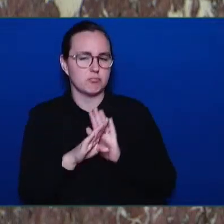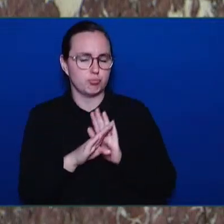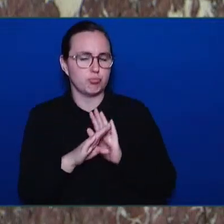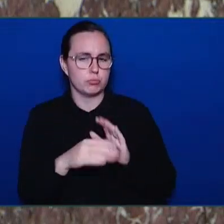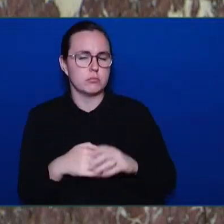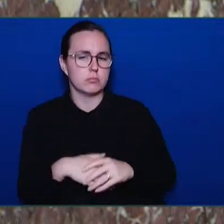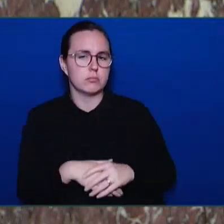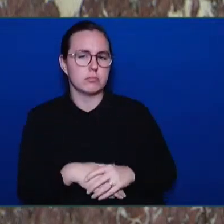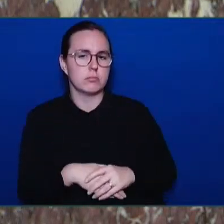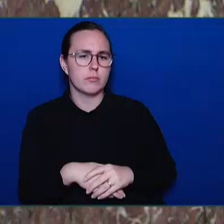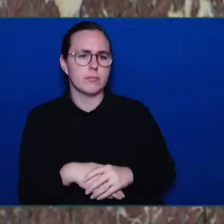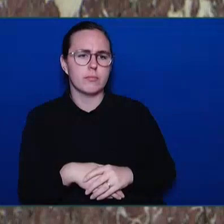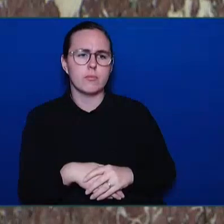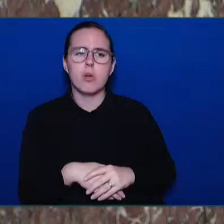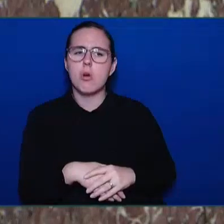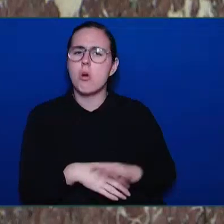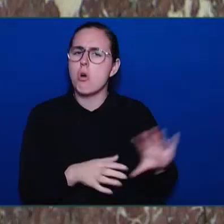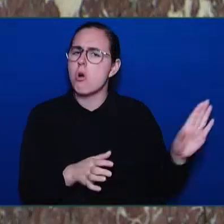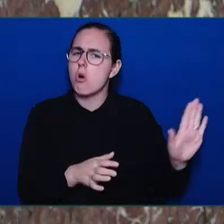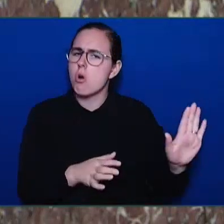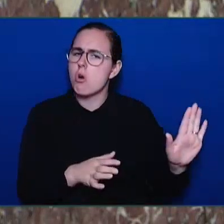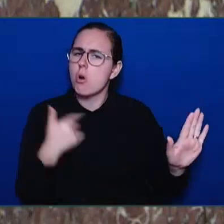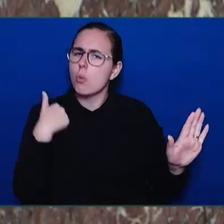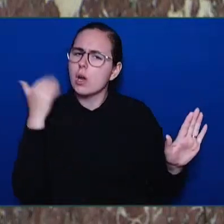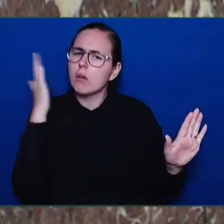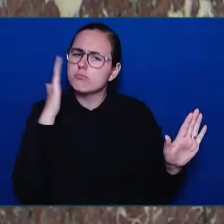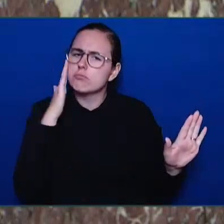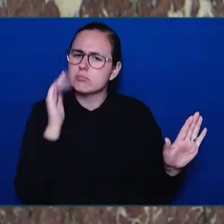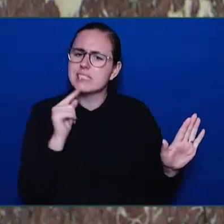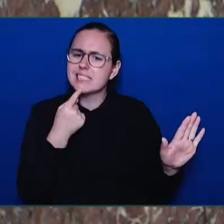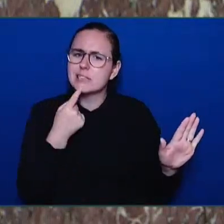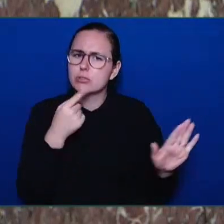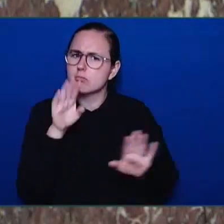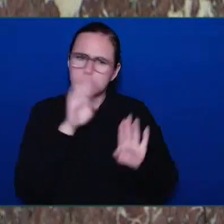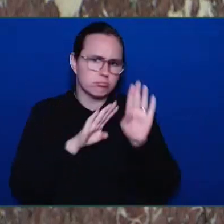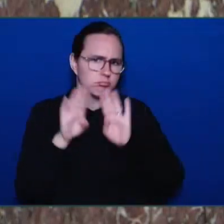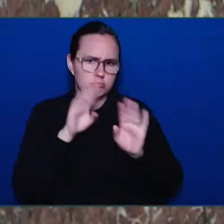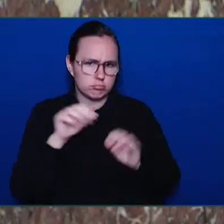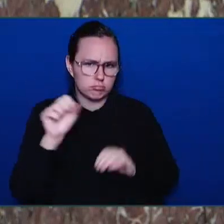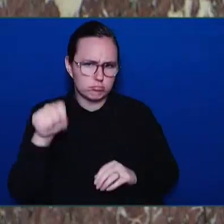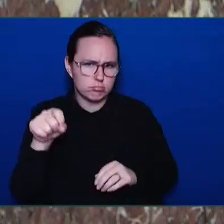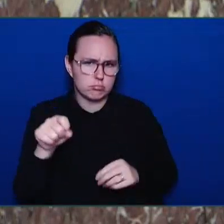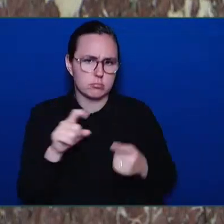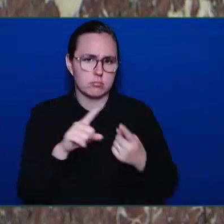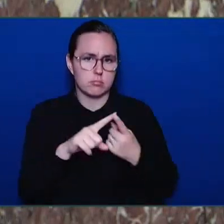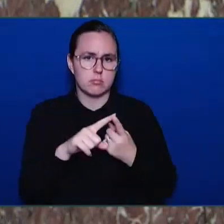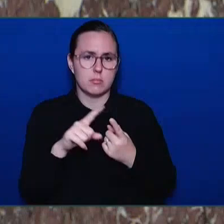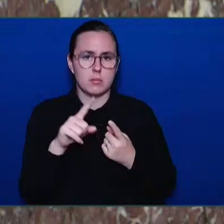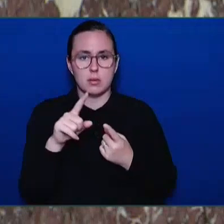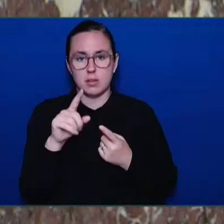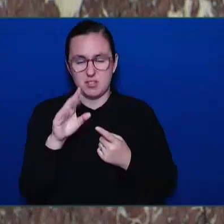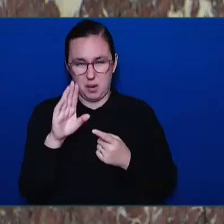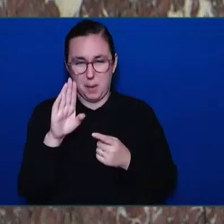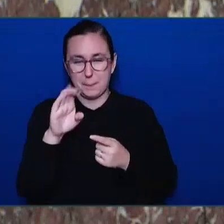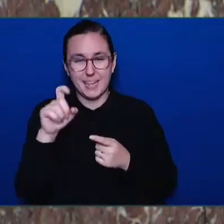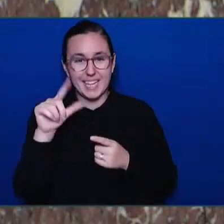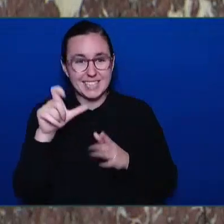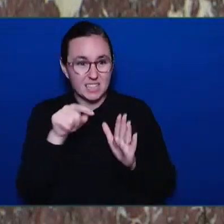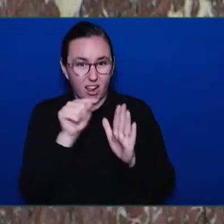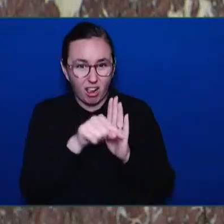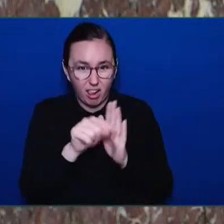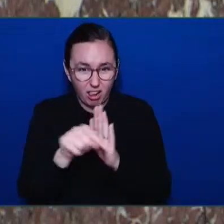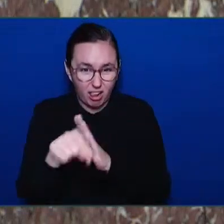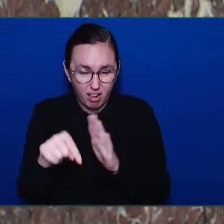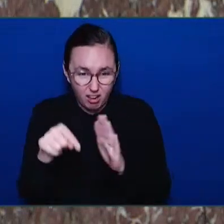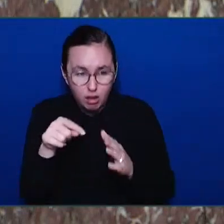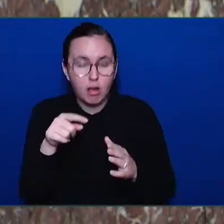is faced with today. The beetle kill, forest fires, softening of timber sales in the US, just to name a few, Mr. Speaker. But let